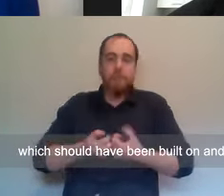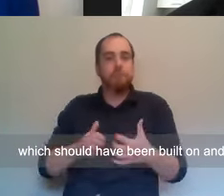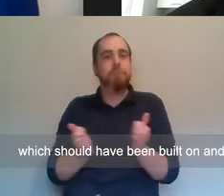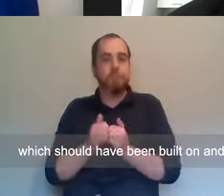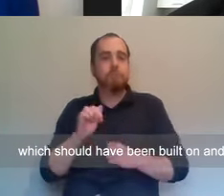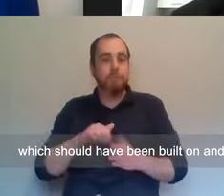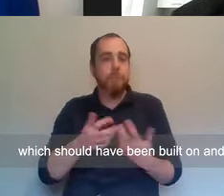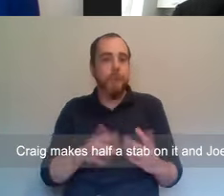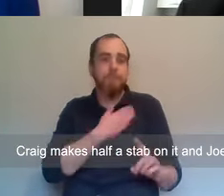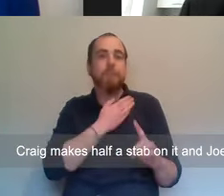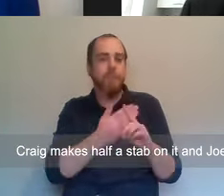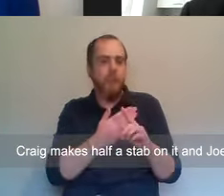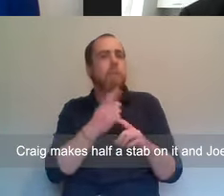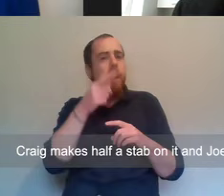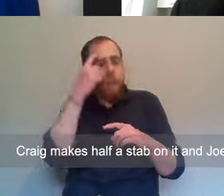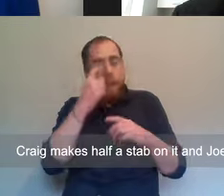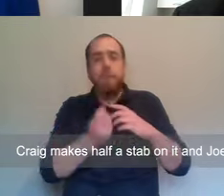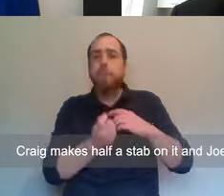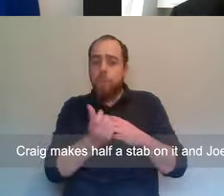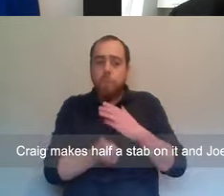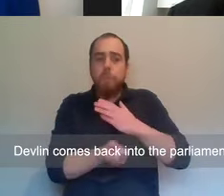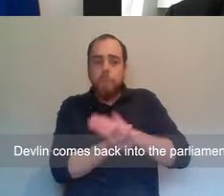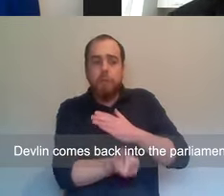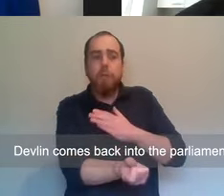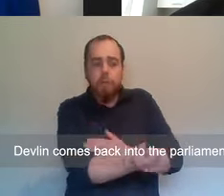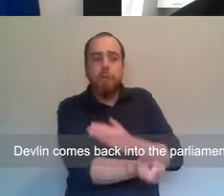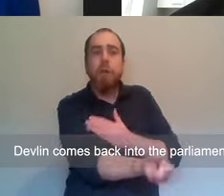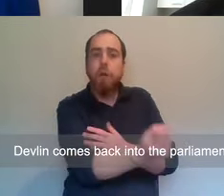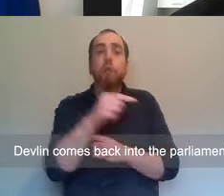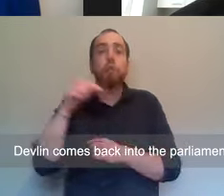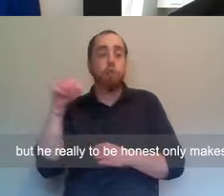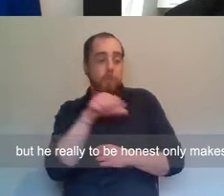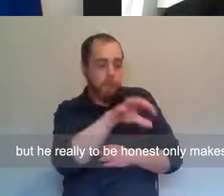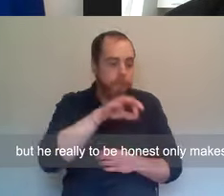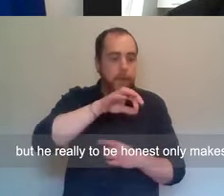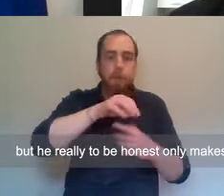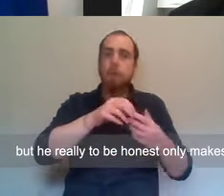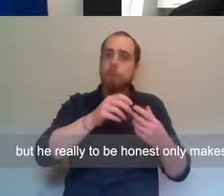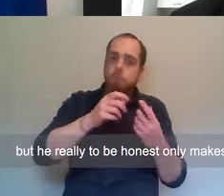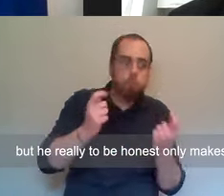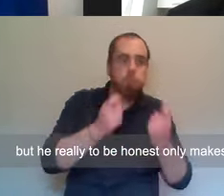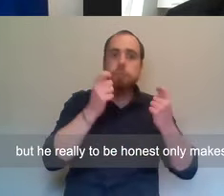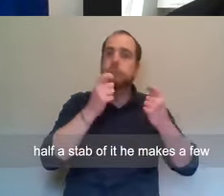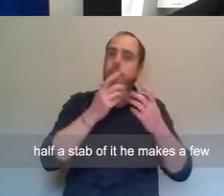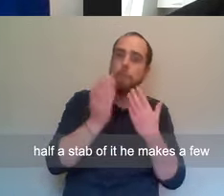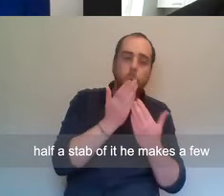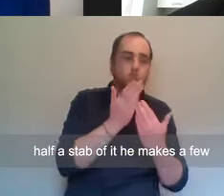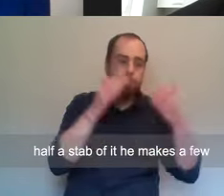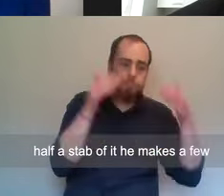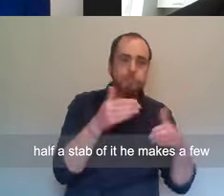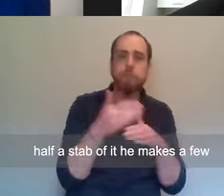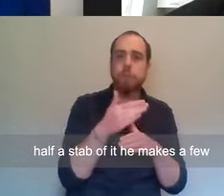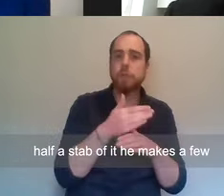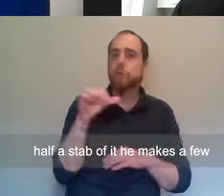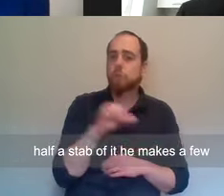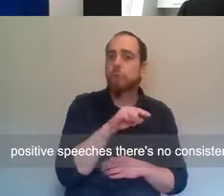should have been built on. And Craig makes half a stab on it. And Joe Devlin comes back into the parliament. But he really, to be honest, only makes half